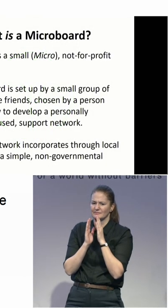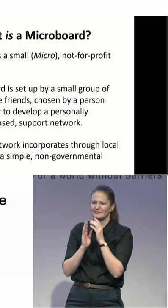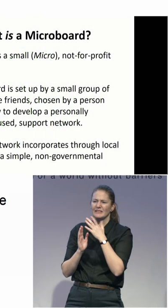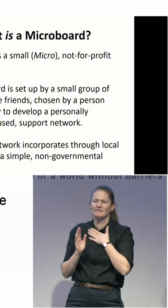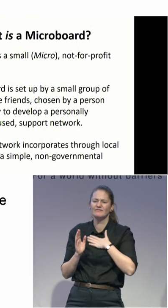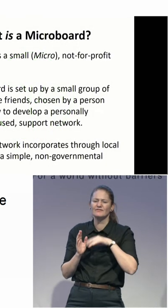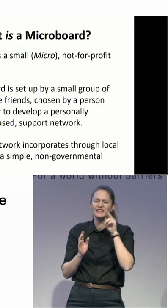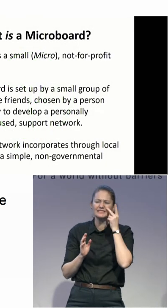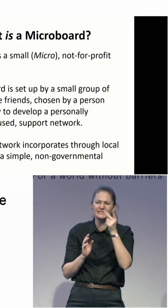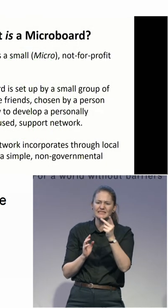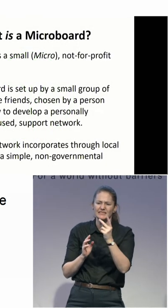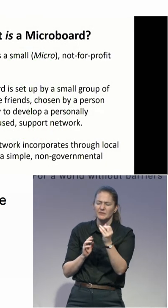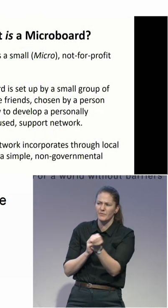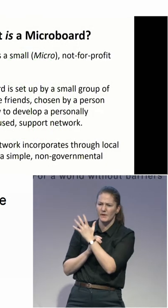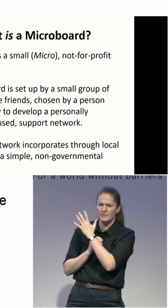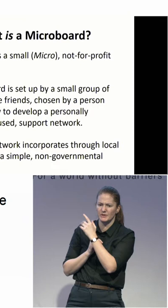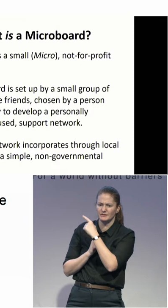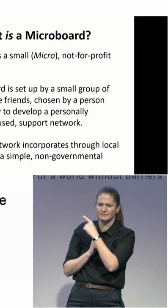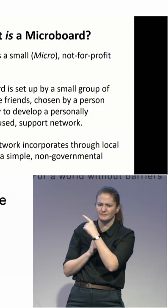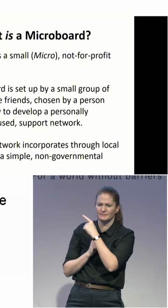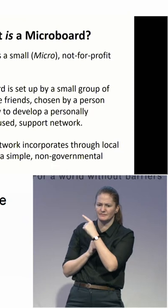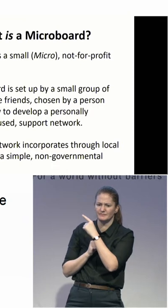you just go back? back, please. Yeah, next slide.